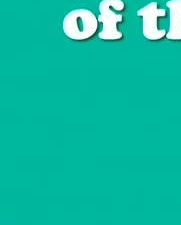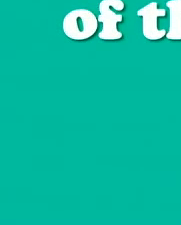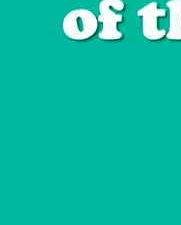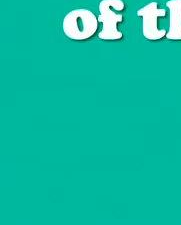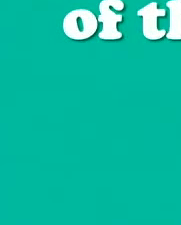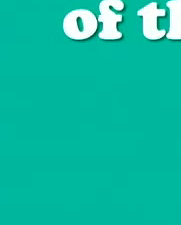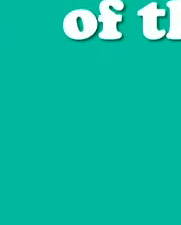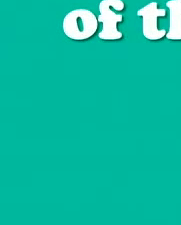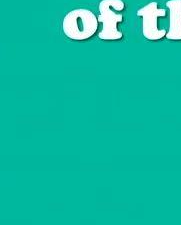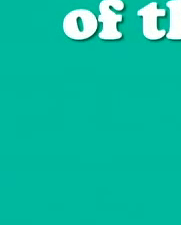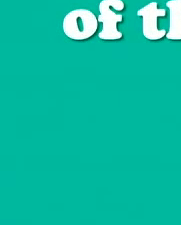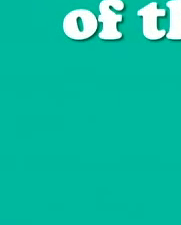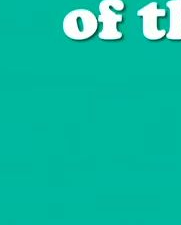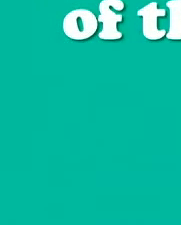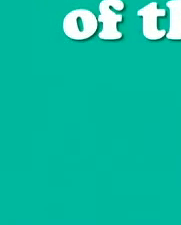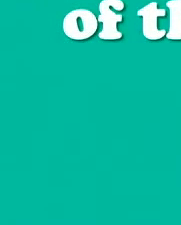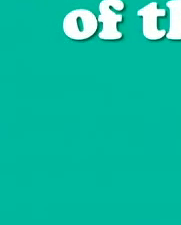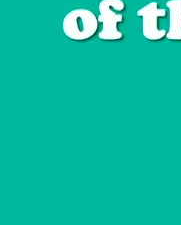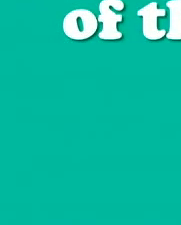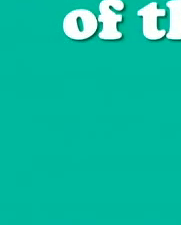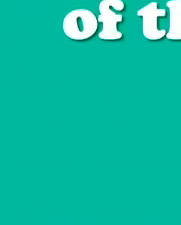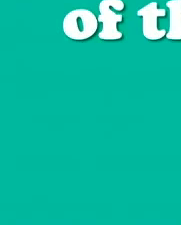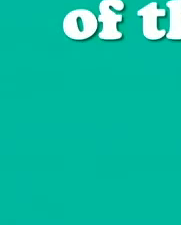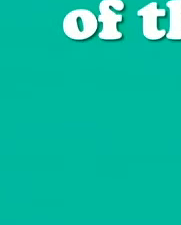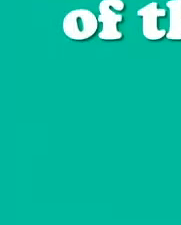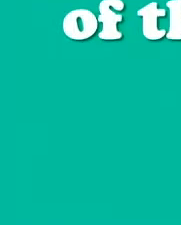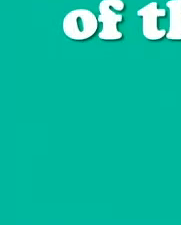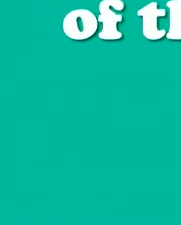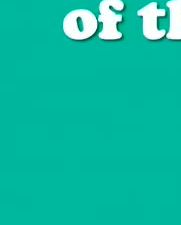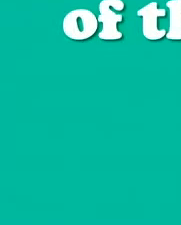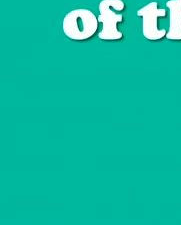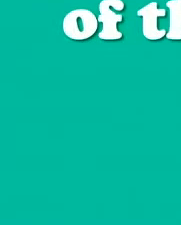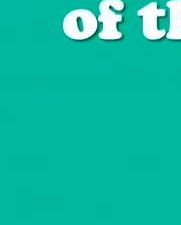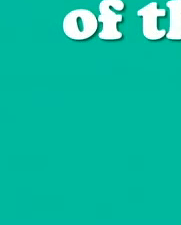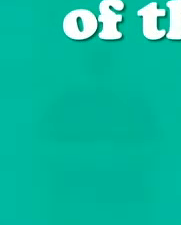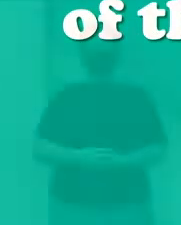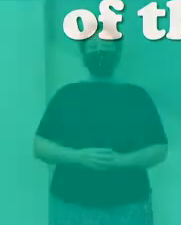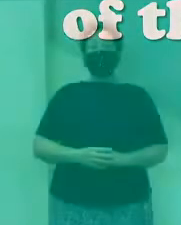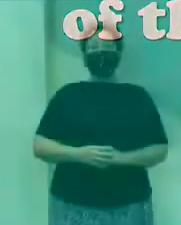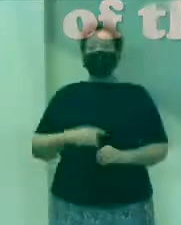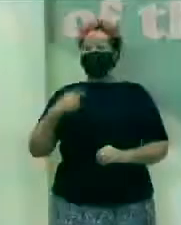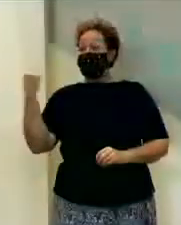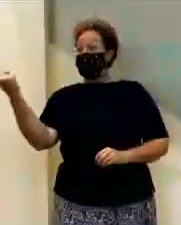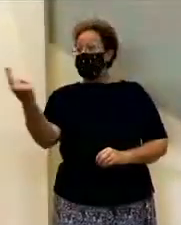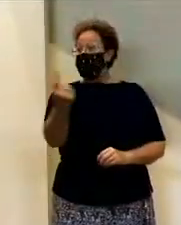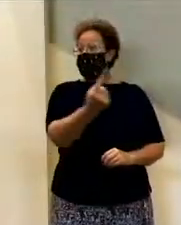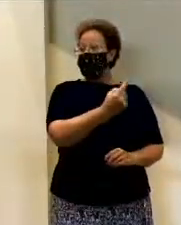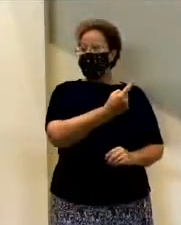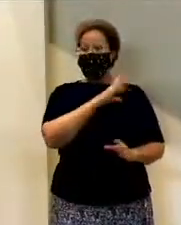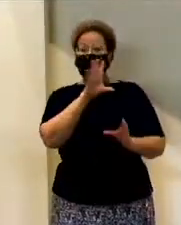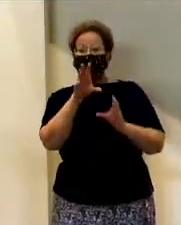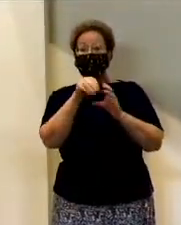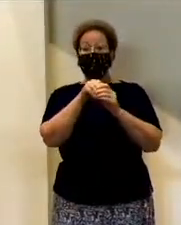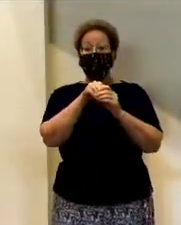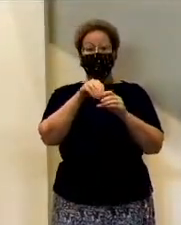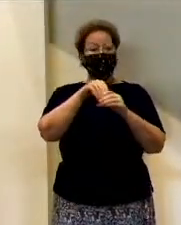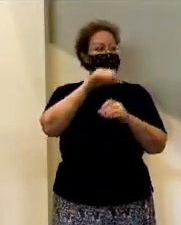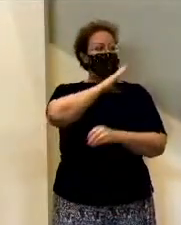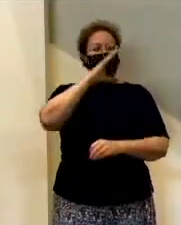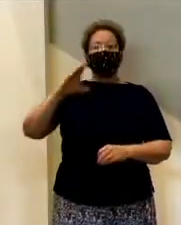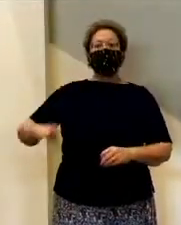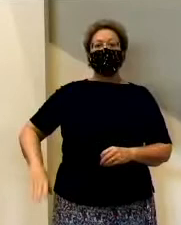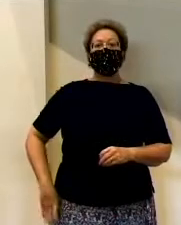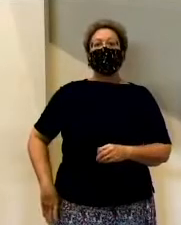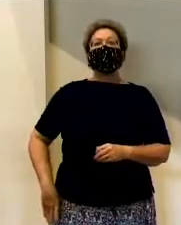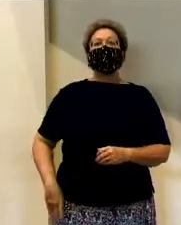are God's possession, to the praise of his glory. First of all, it says, you were included in Christ. And what we're going to